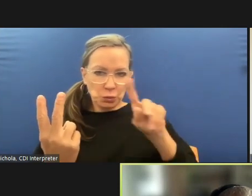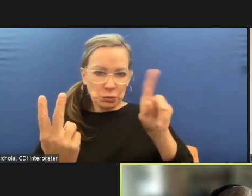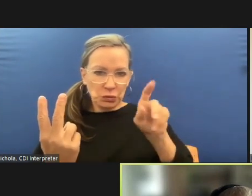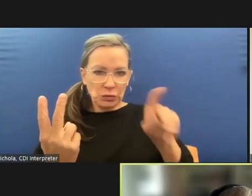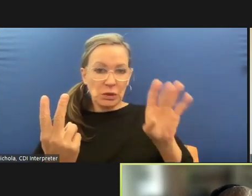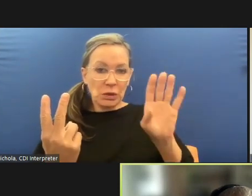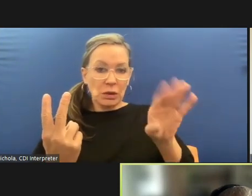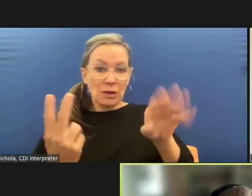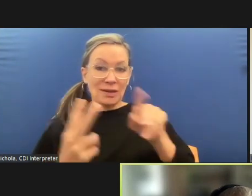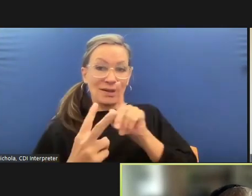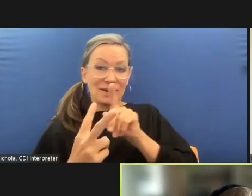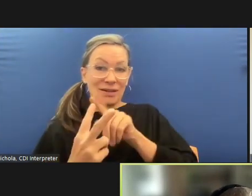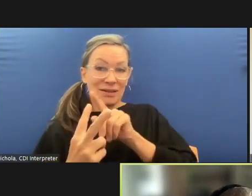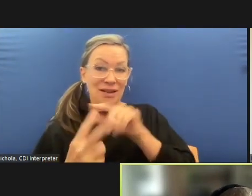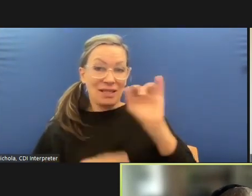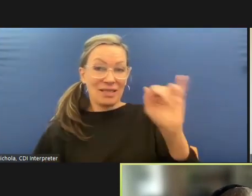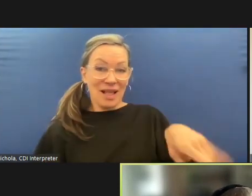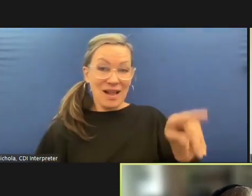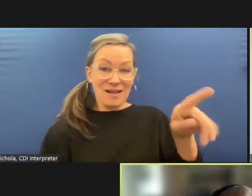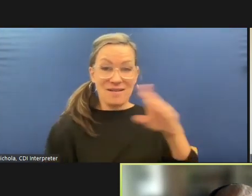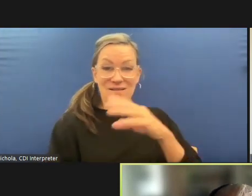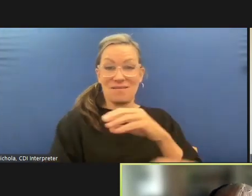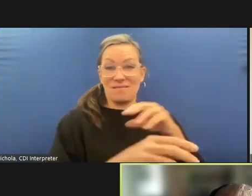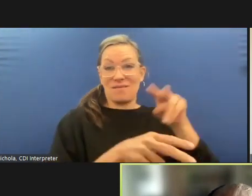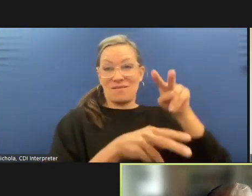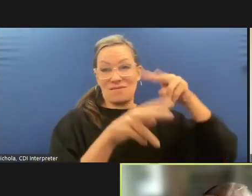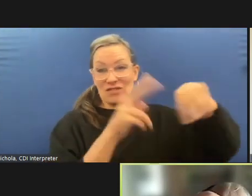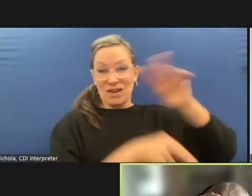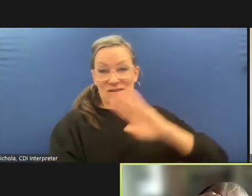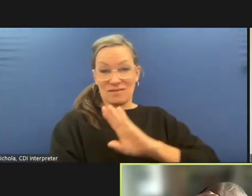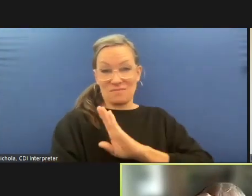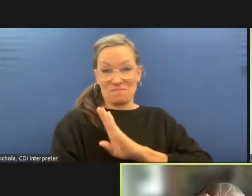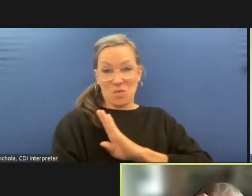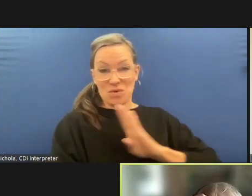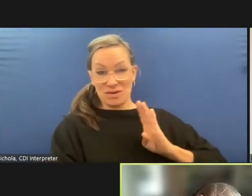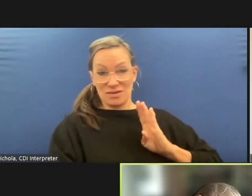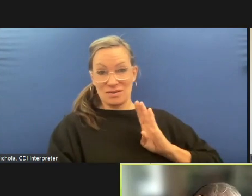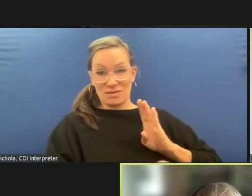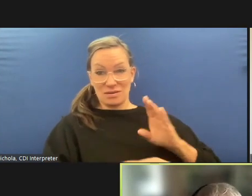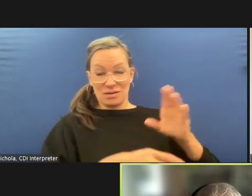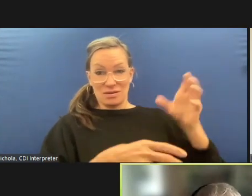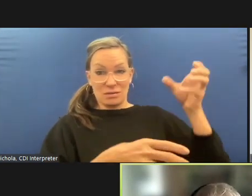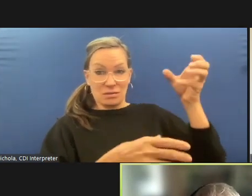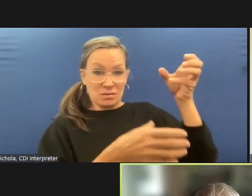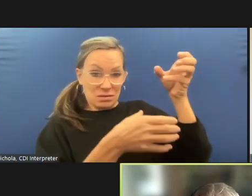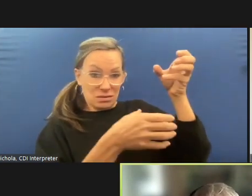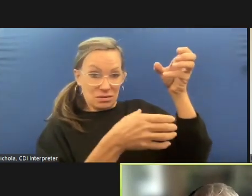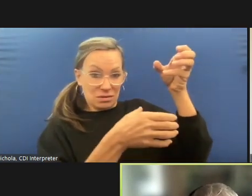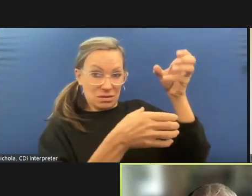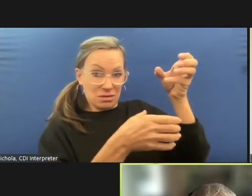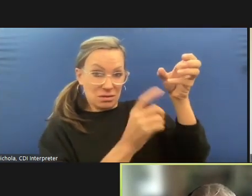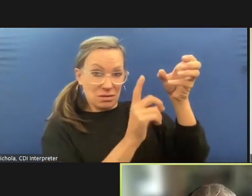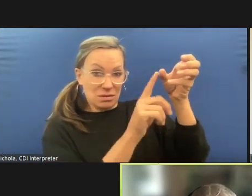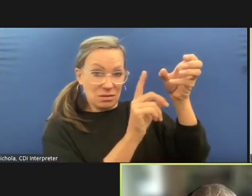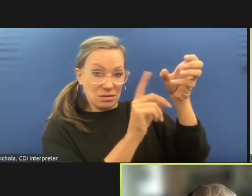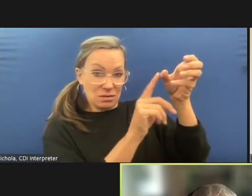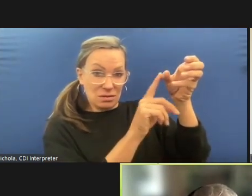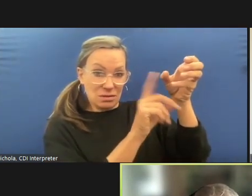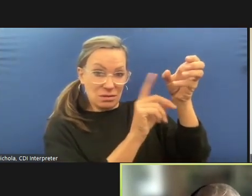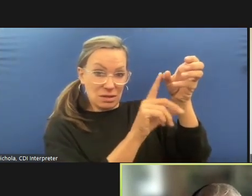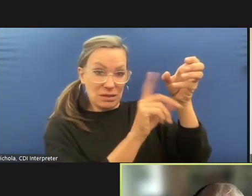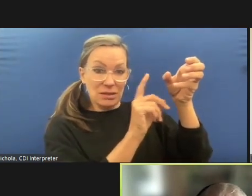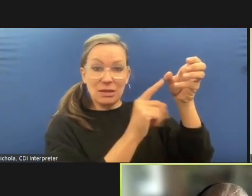any view into the internal workings of the department and whether whether or not